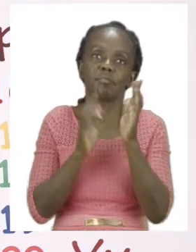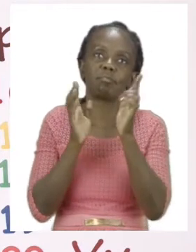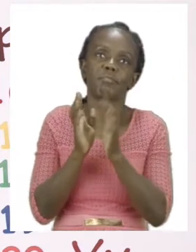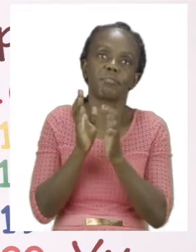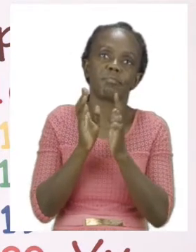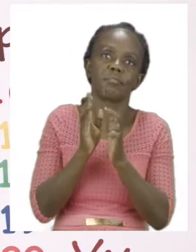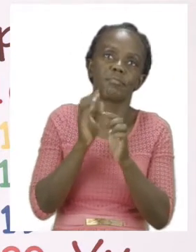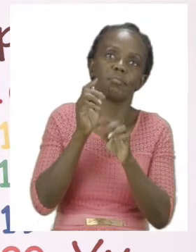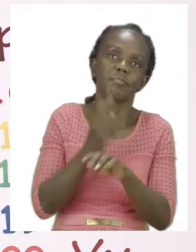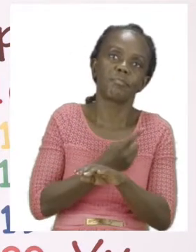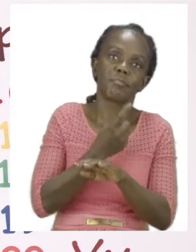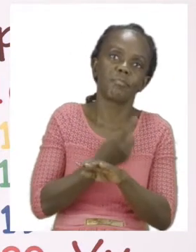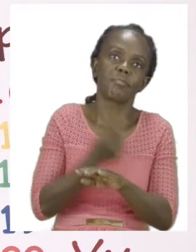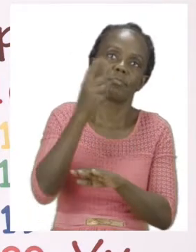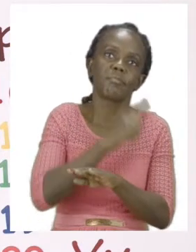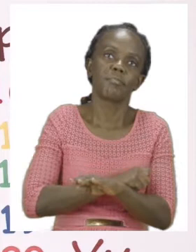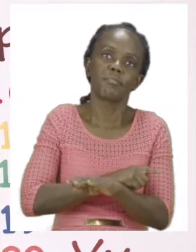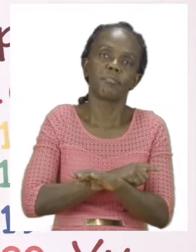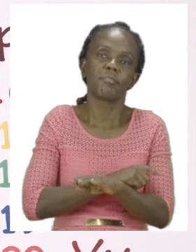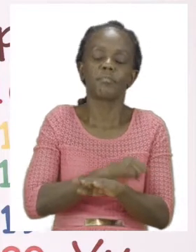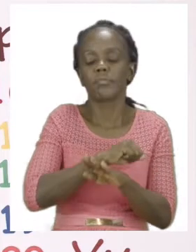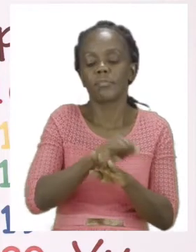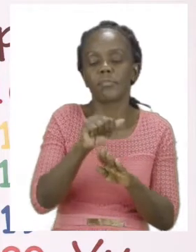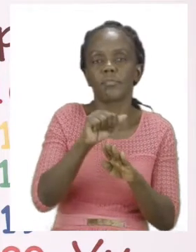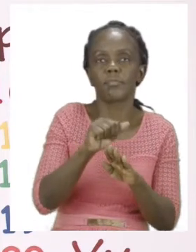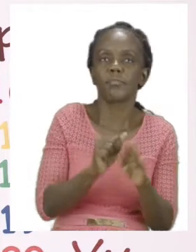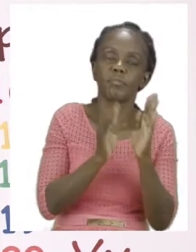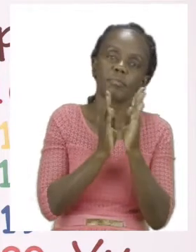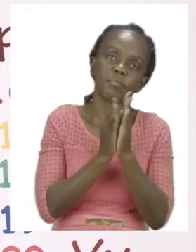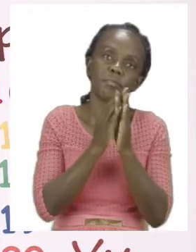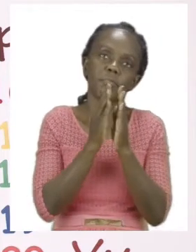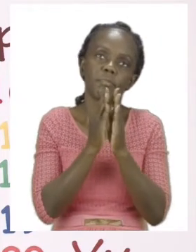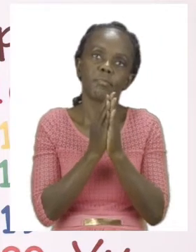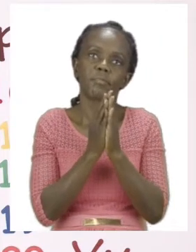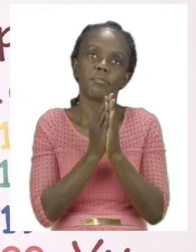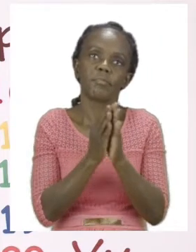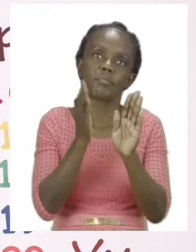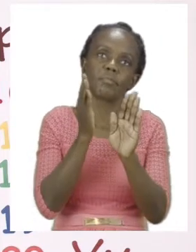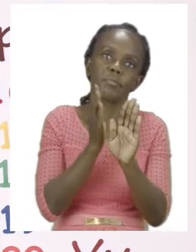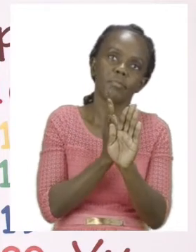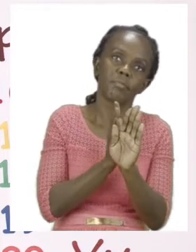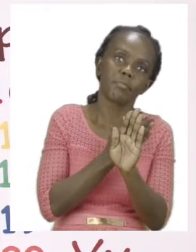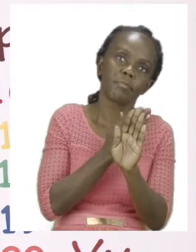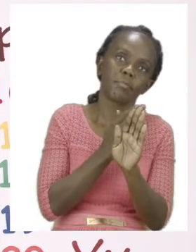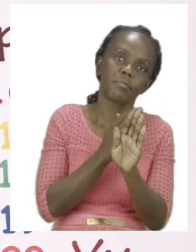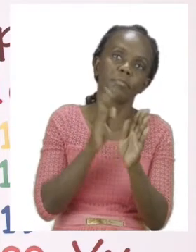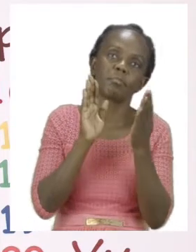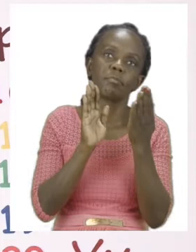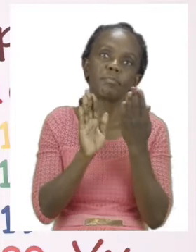Sanitize every day so the germs can stay away.